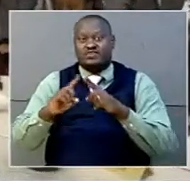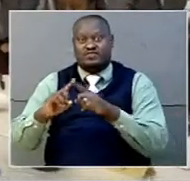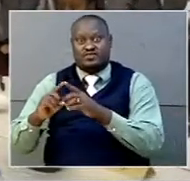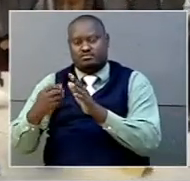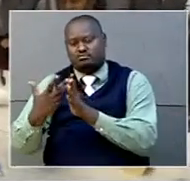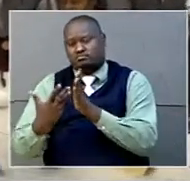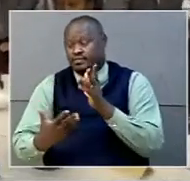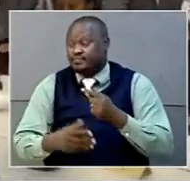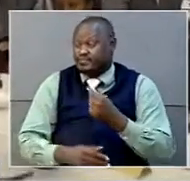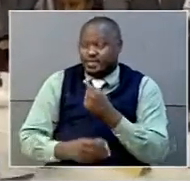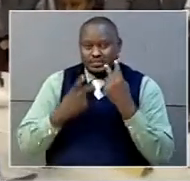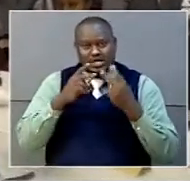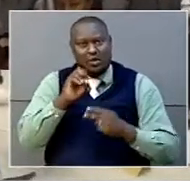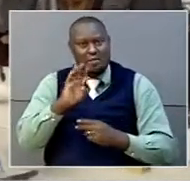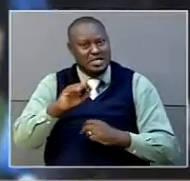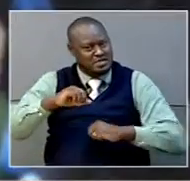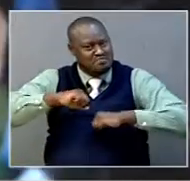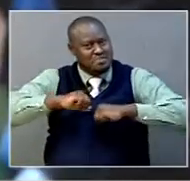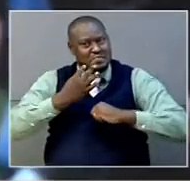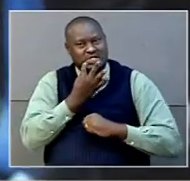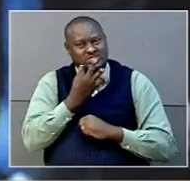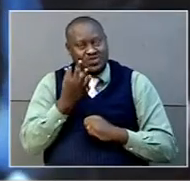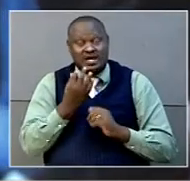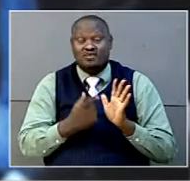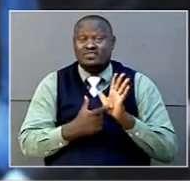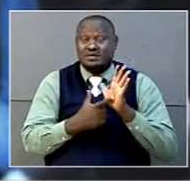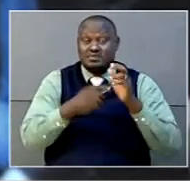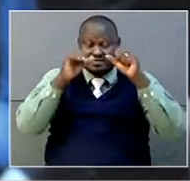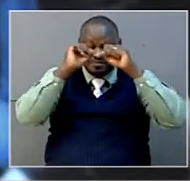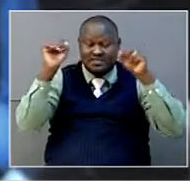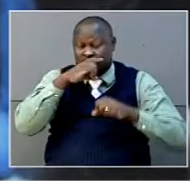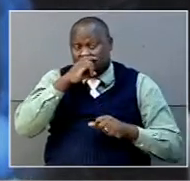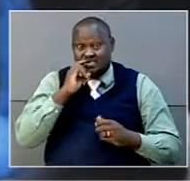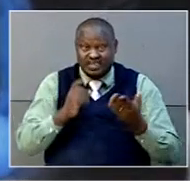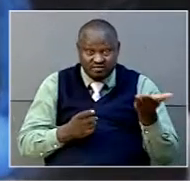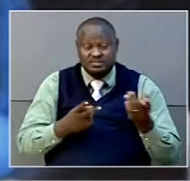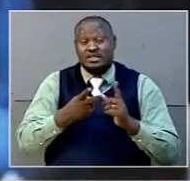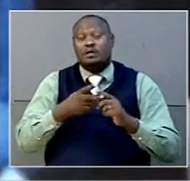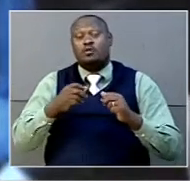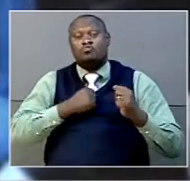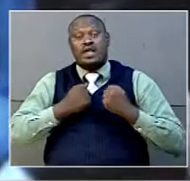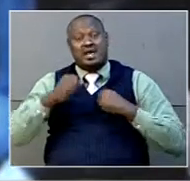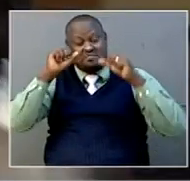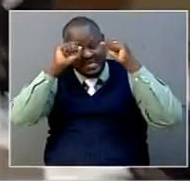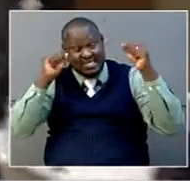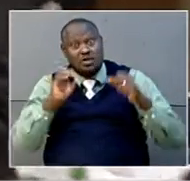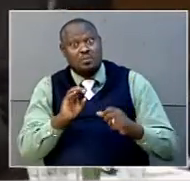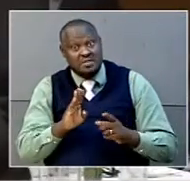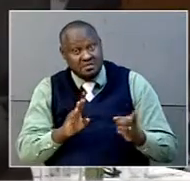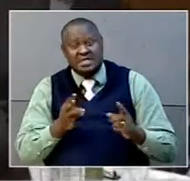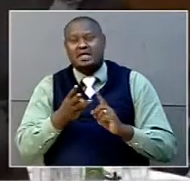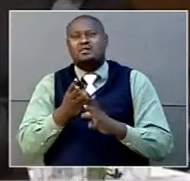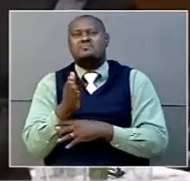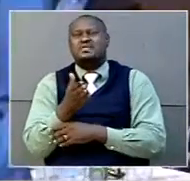highly placed old students including Uganda's president Yoeri Museveni, Randa's president Paul Kagame, ministers and